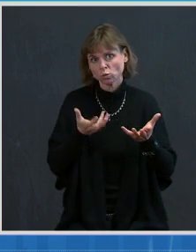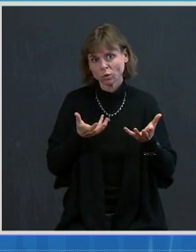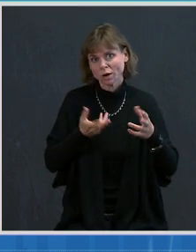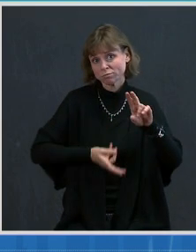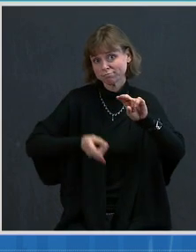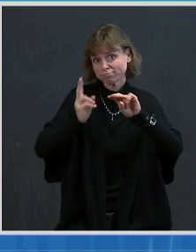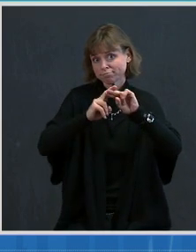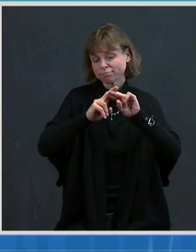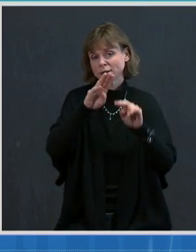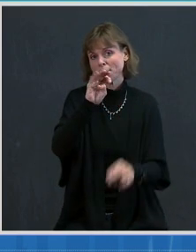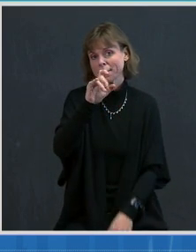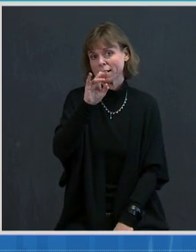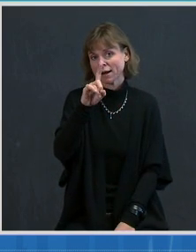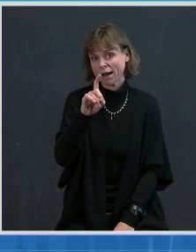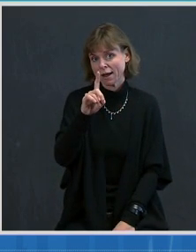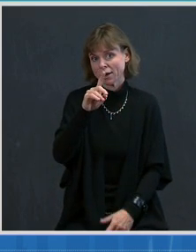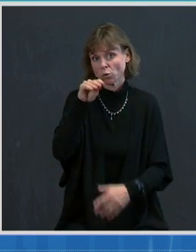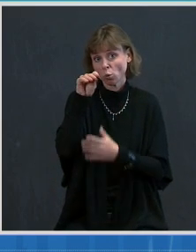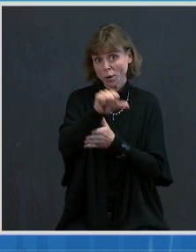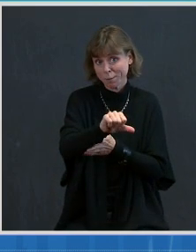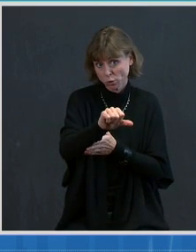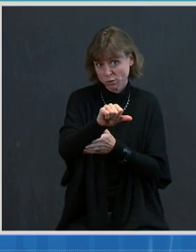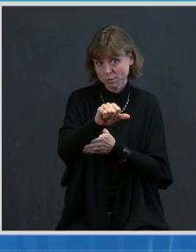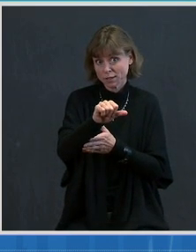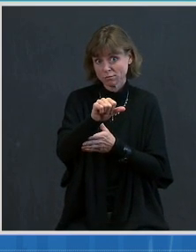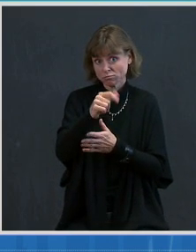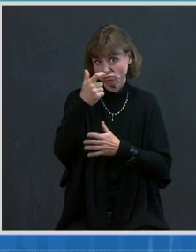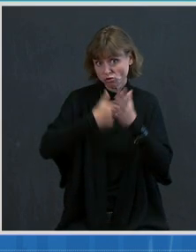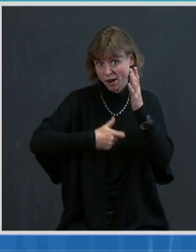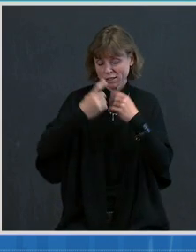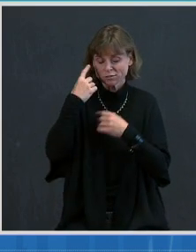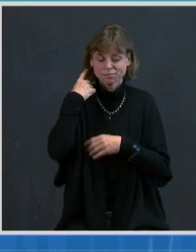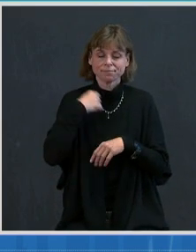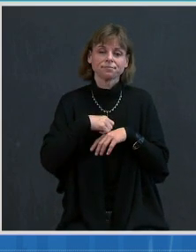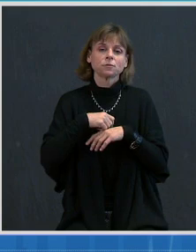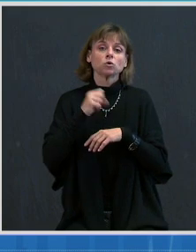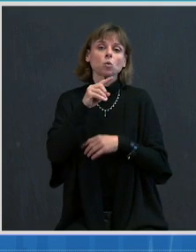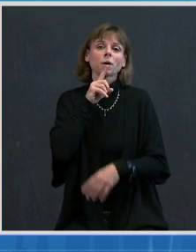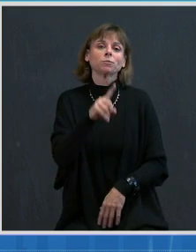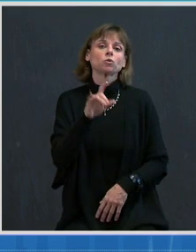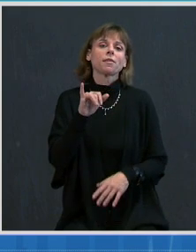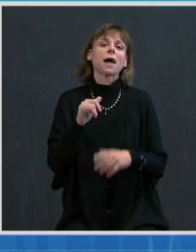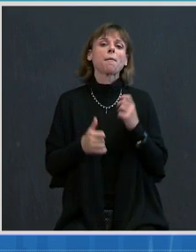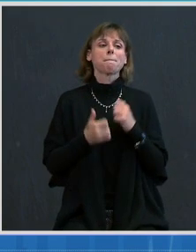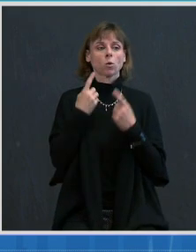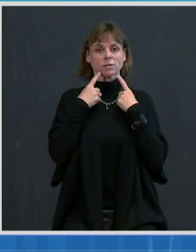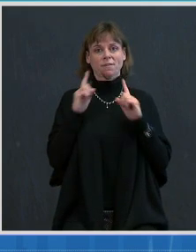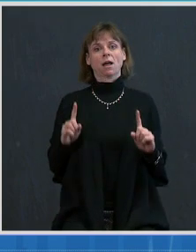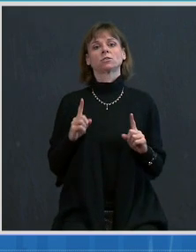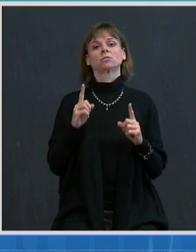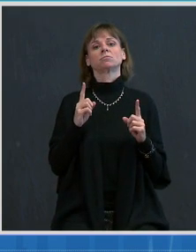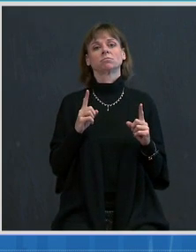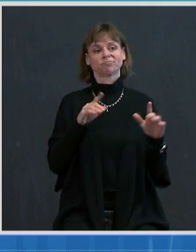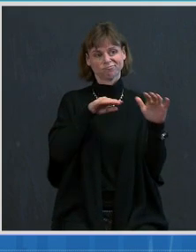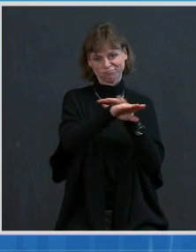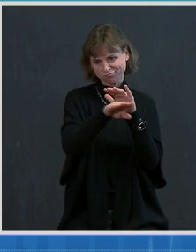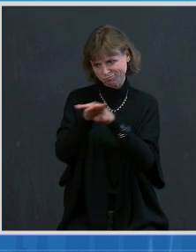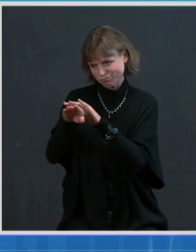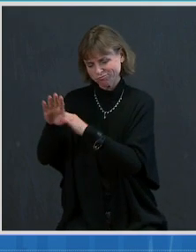vaccinations so that we can make sure that we have most effectively reached vulnerable communities.